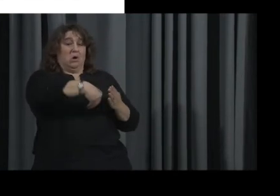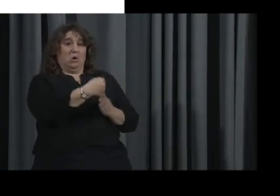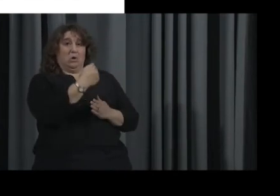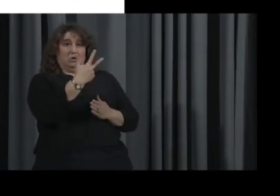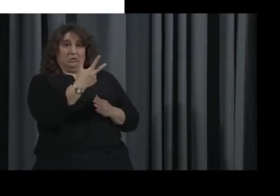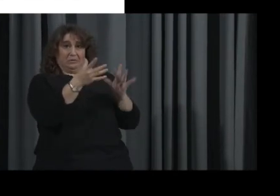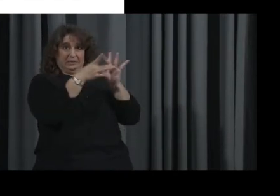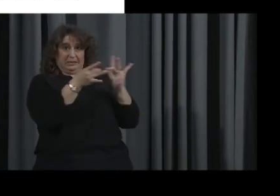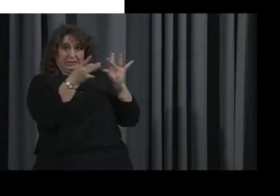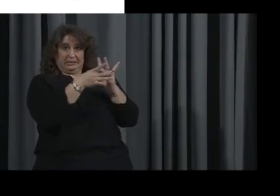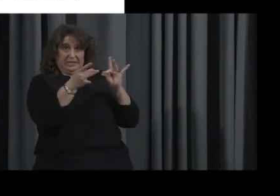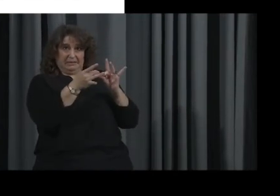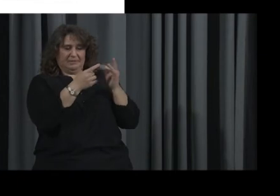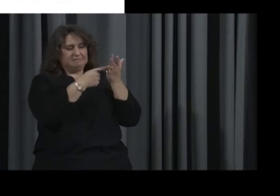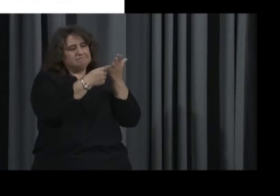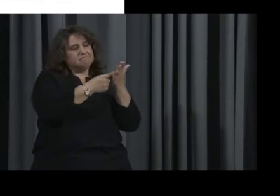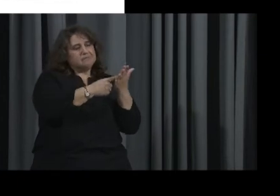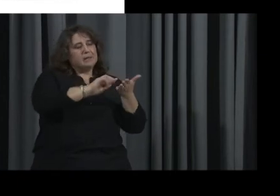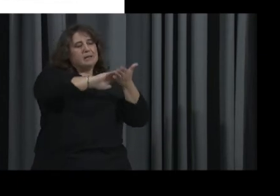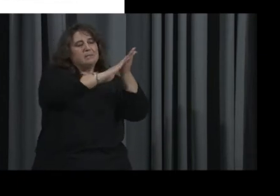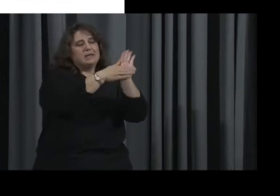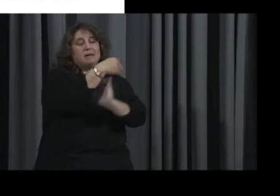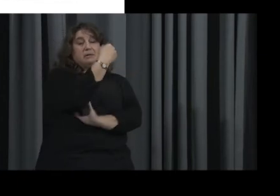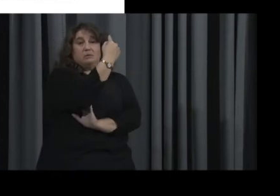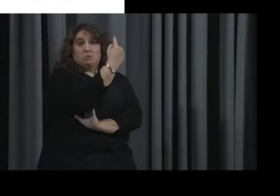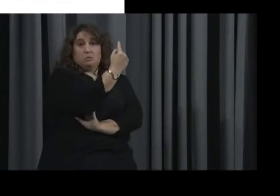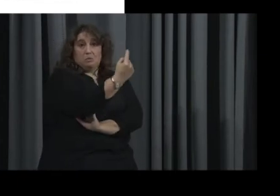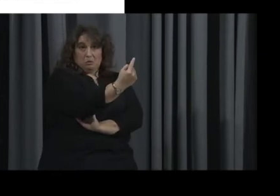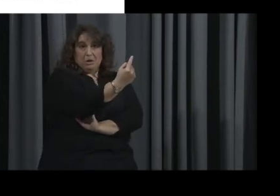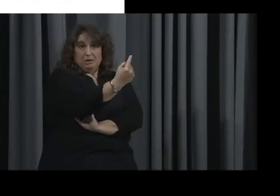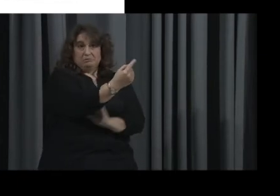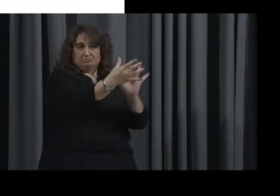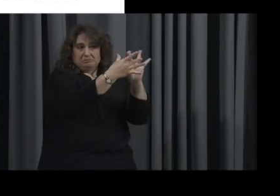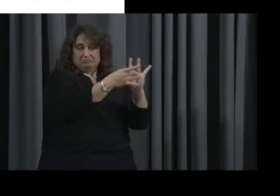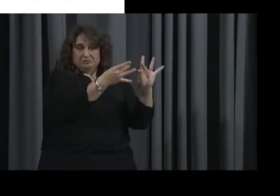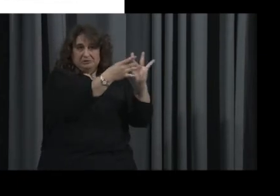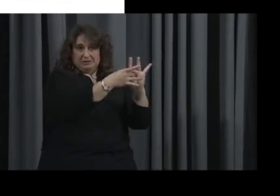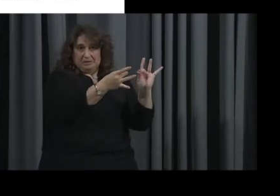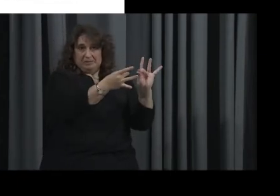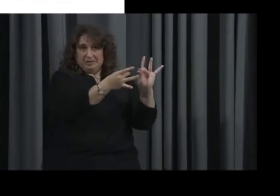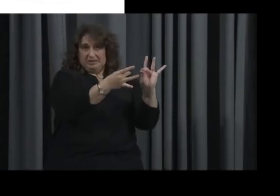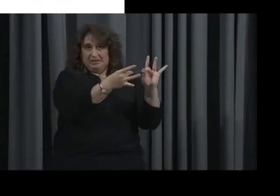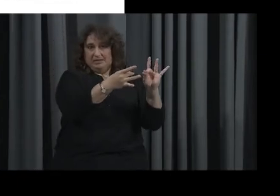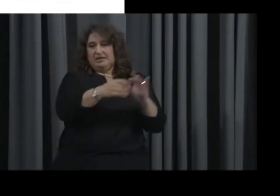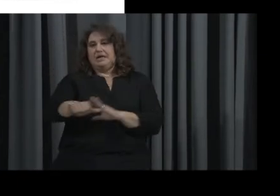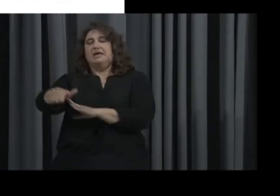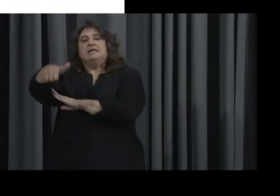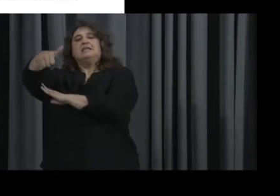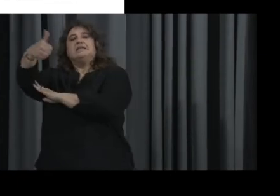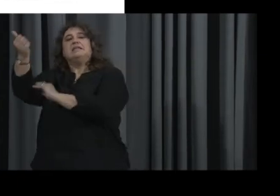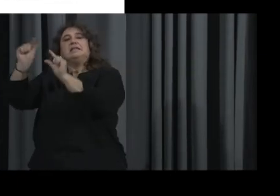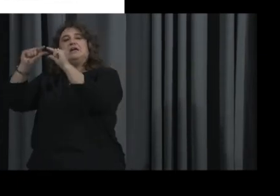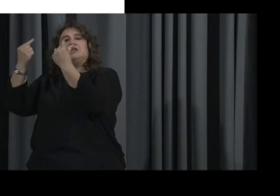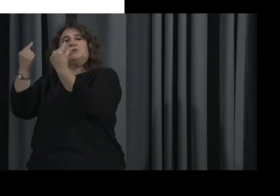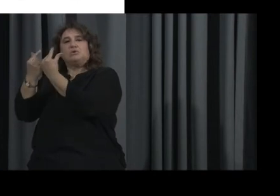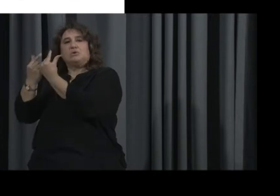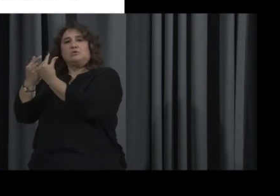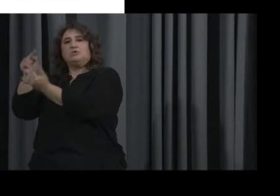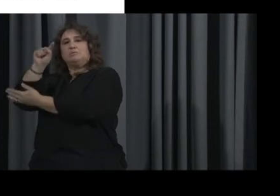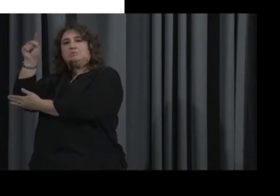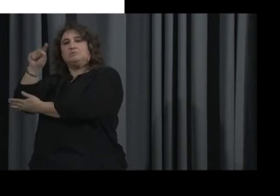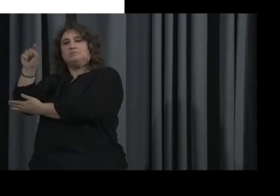after that, our Zoom facilitators, Adina and Gail are, have